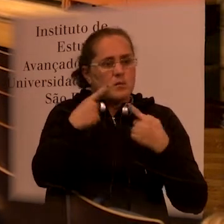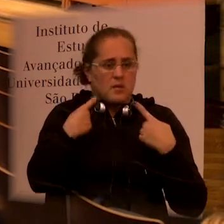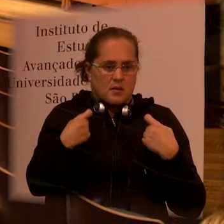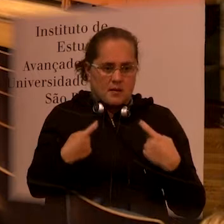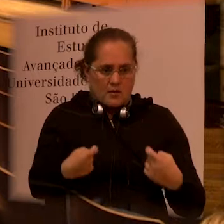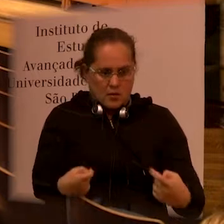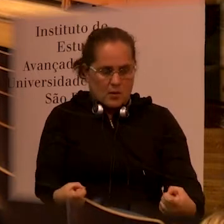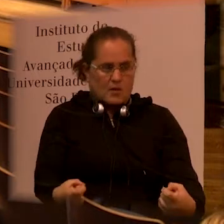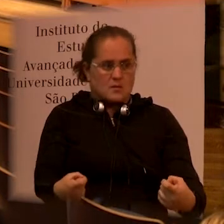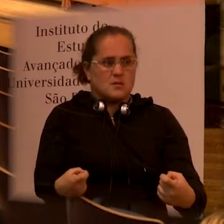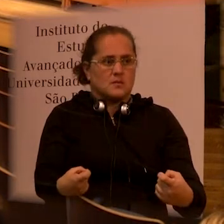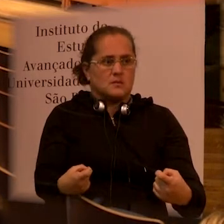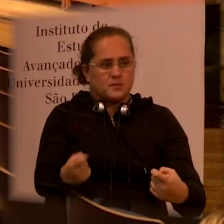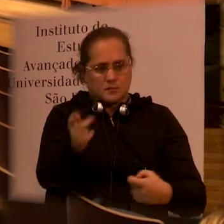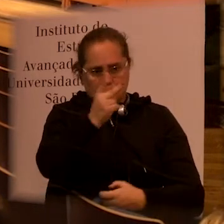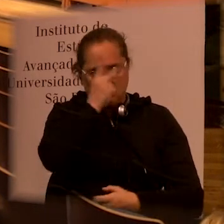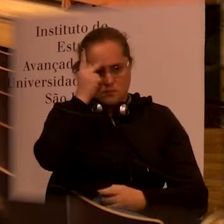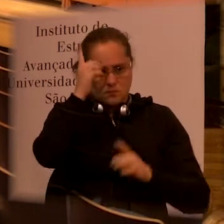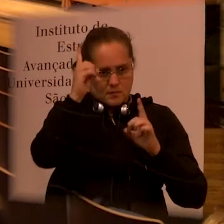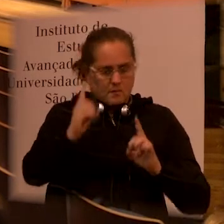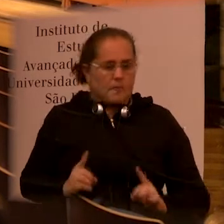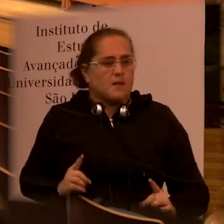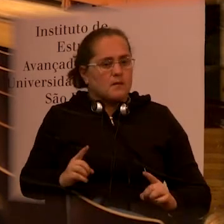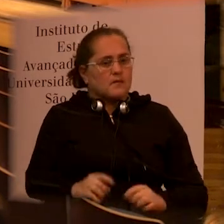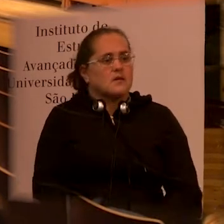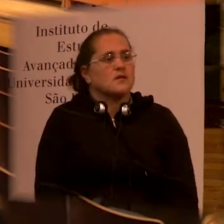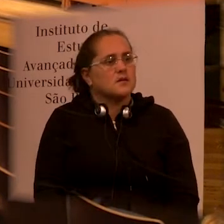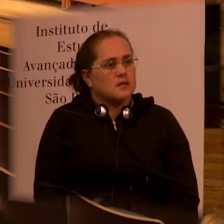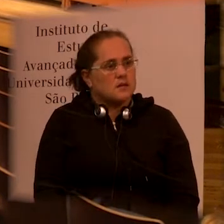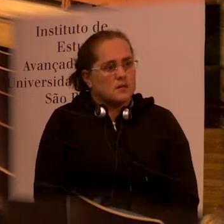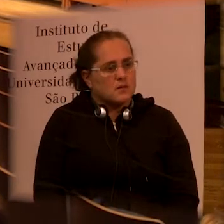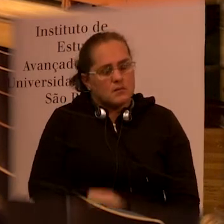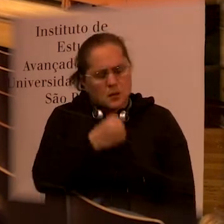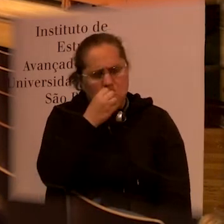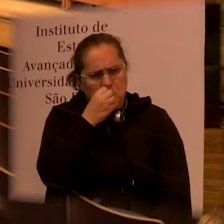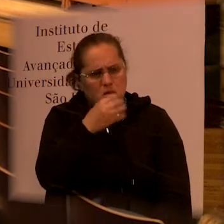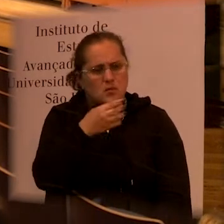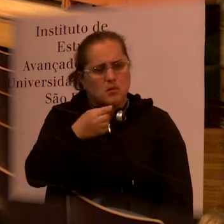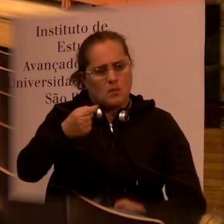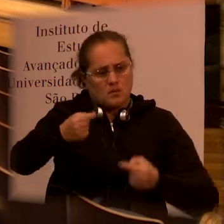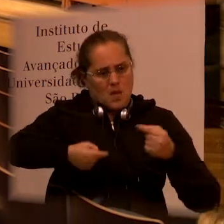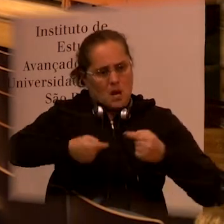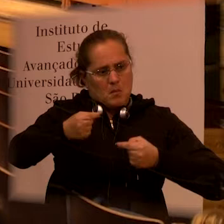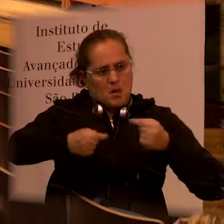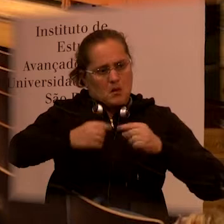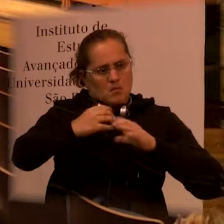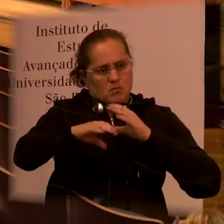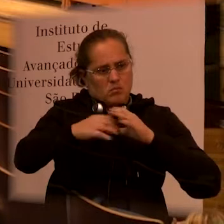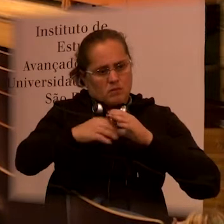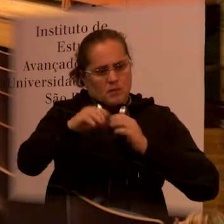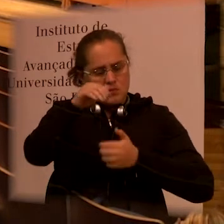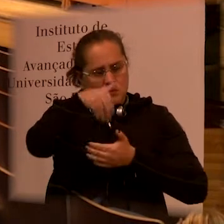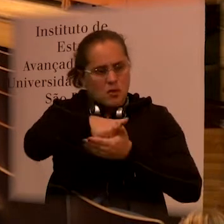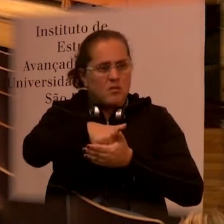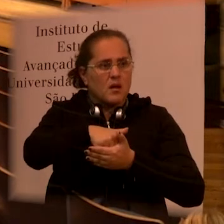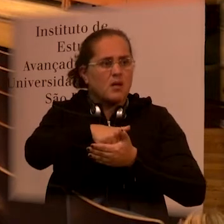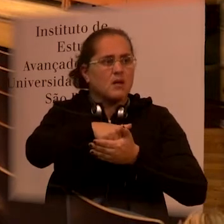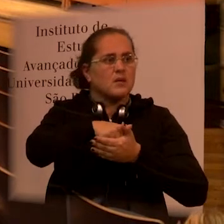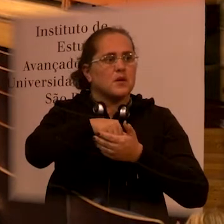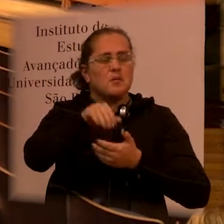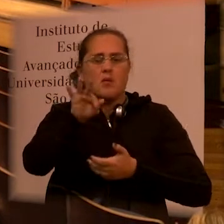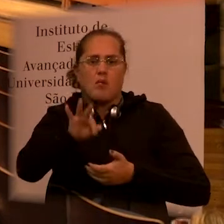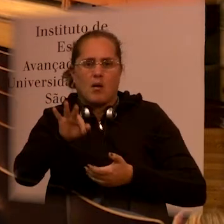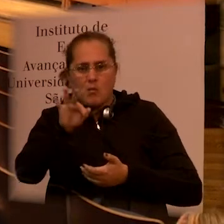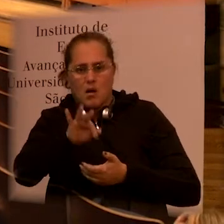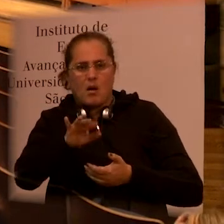the violence issue against people with disabilities. I think that that should also be